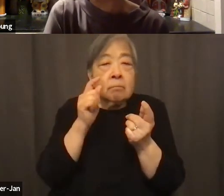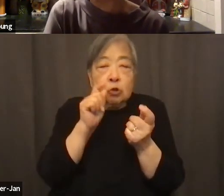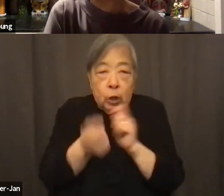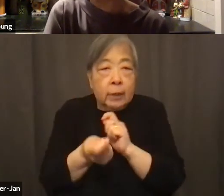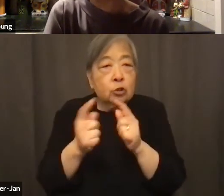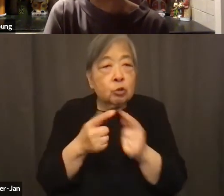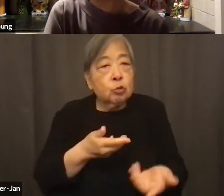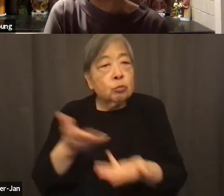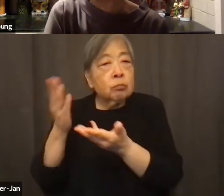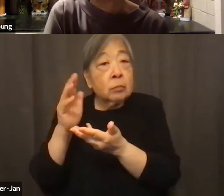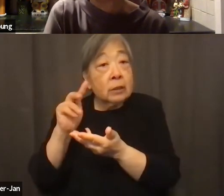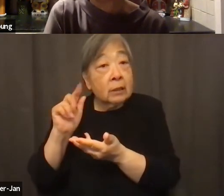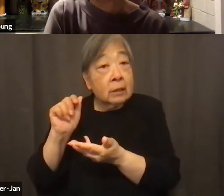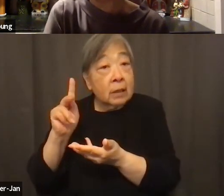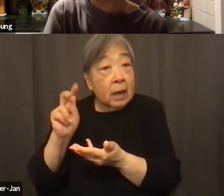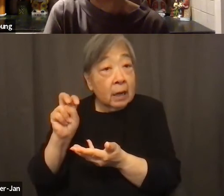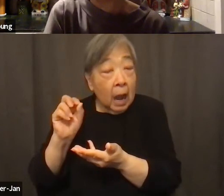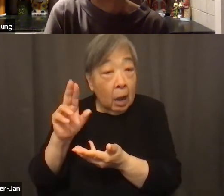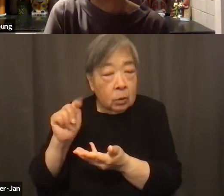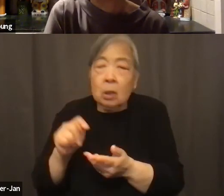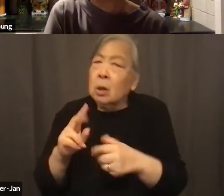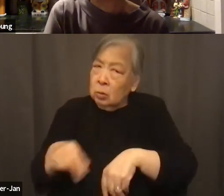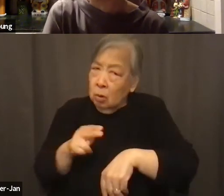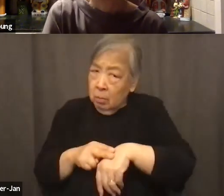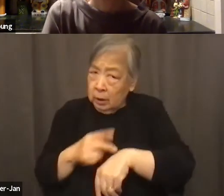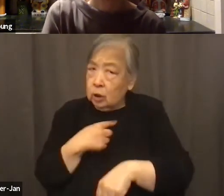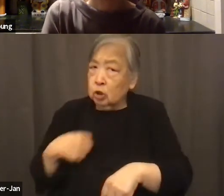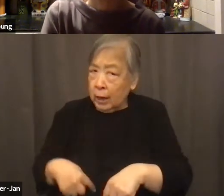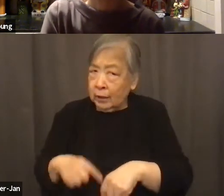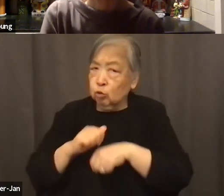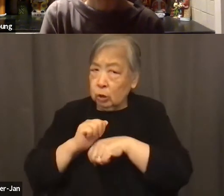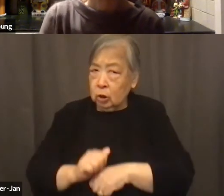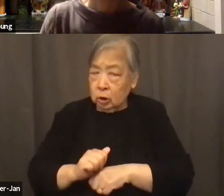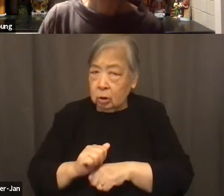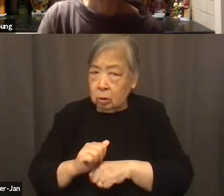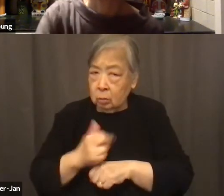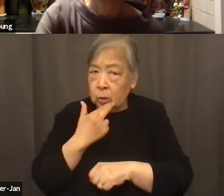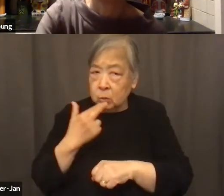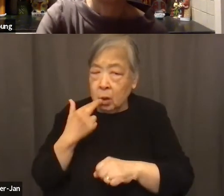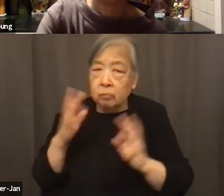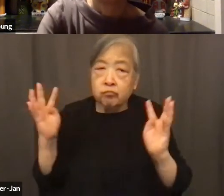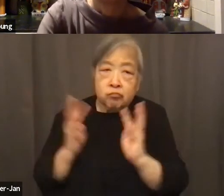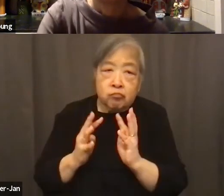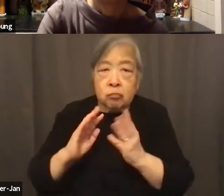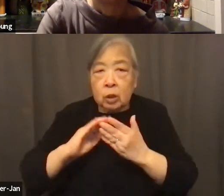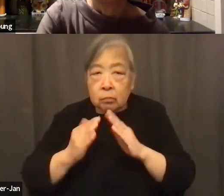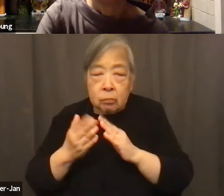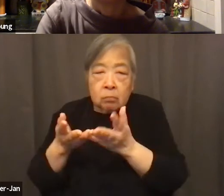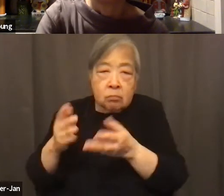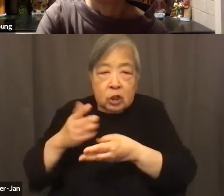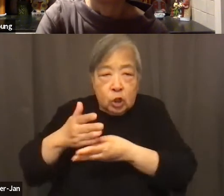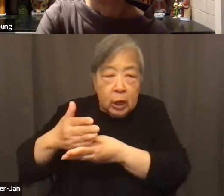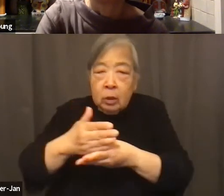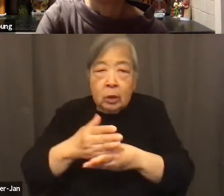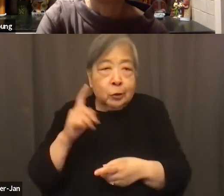We know that because normally the Chinese traditional restaurants are all communal. It's meant to be shared is not to be in a